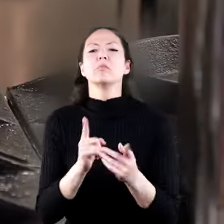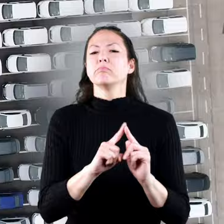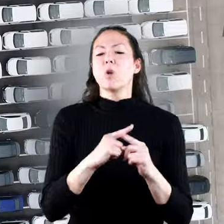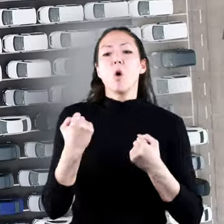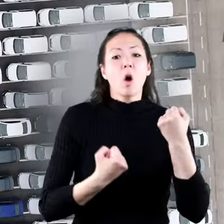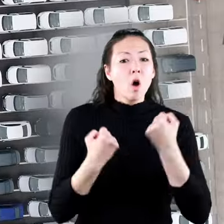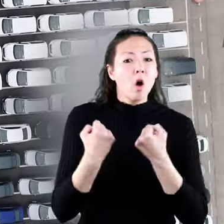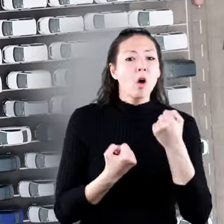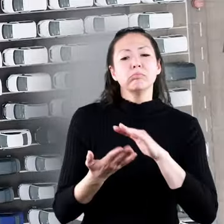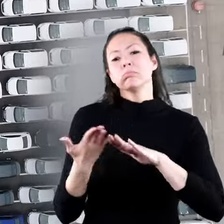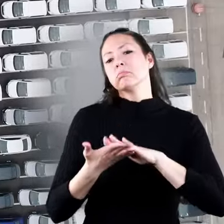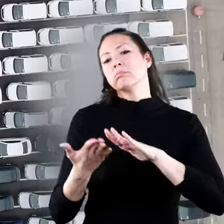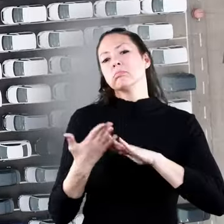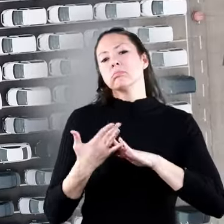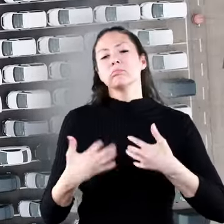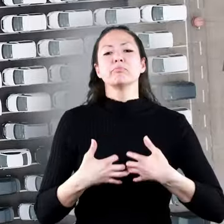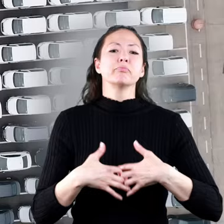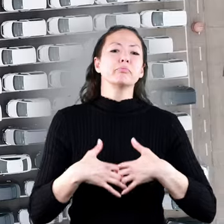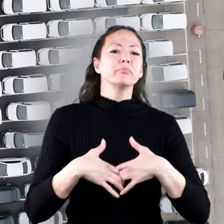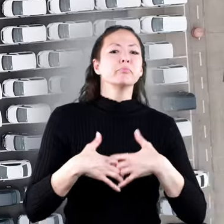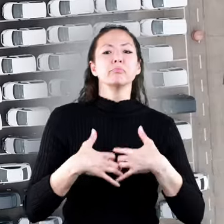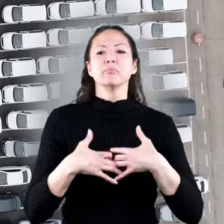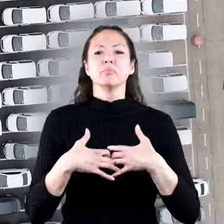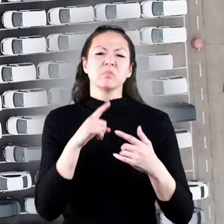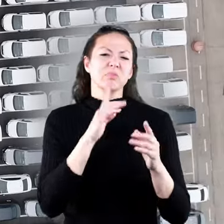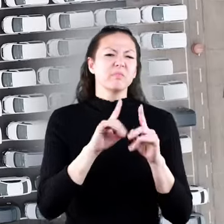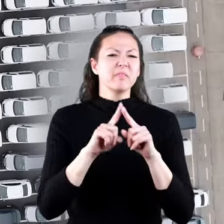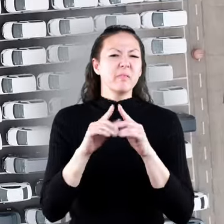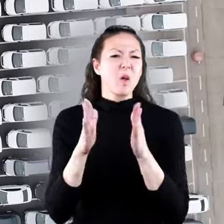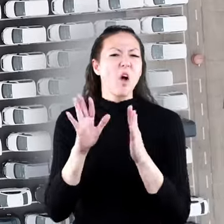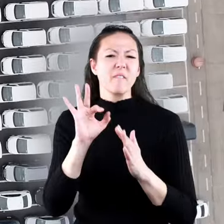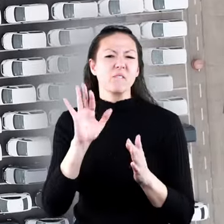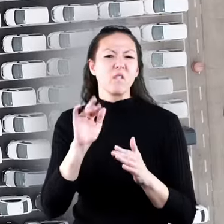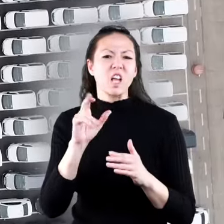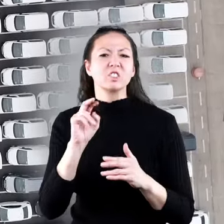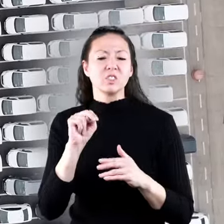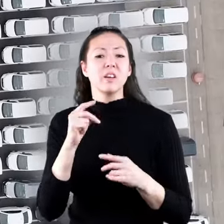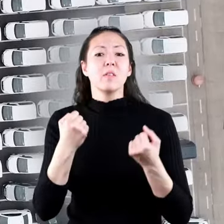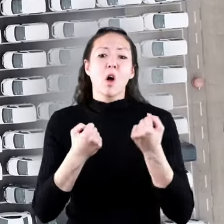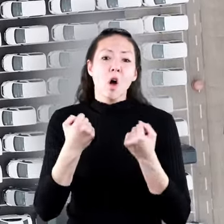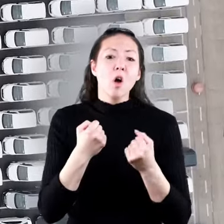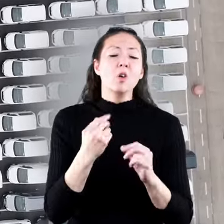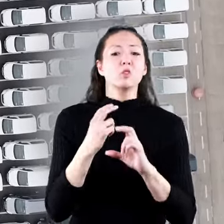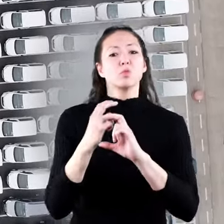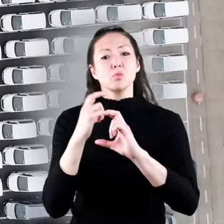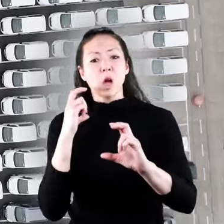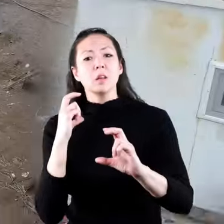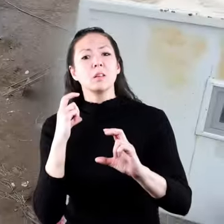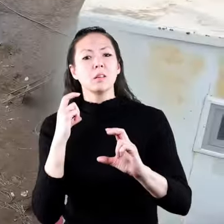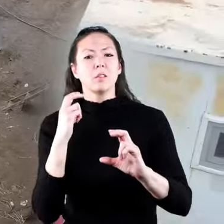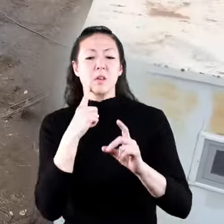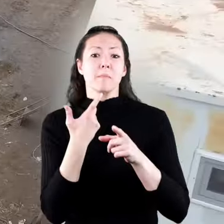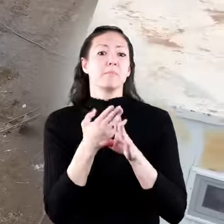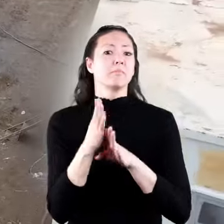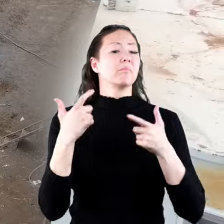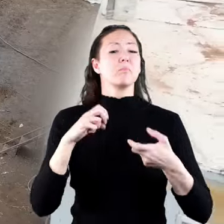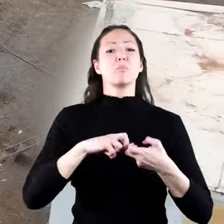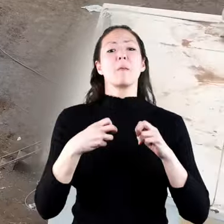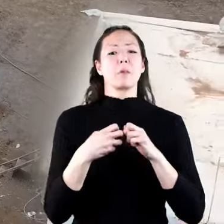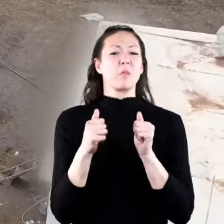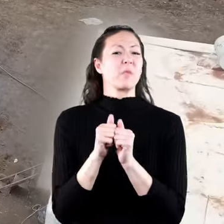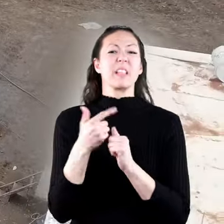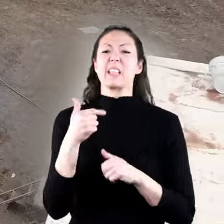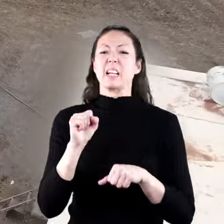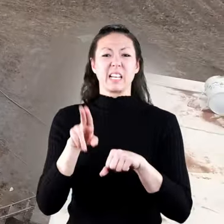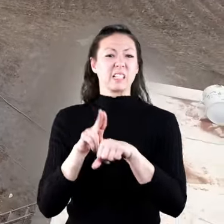cooking. Some vehicles do run on natural gas, but it's a very small fraction of the cars and trucks on the road. One of the main problems